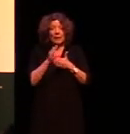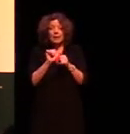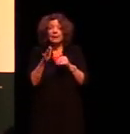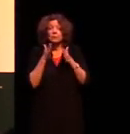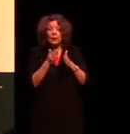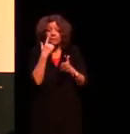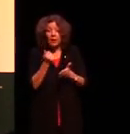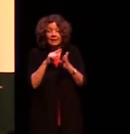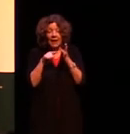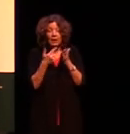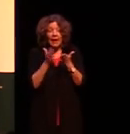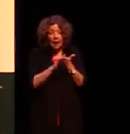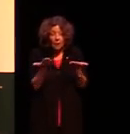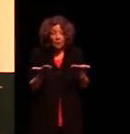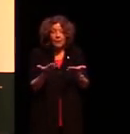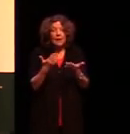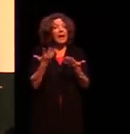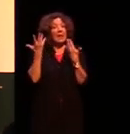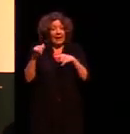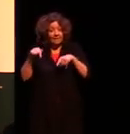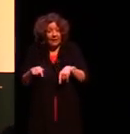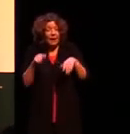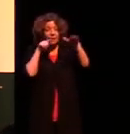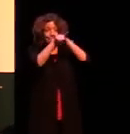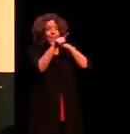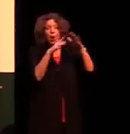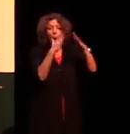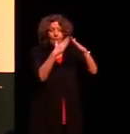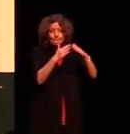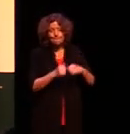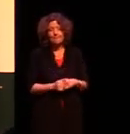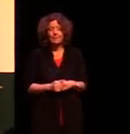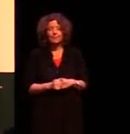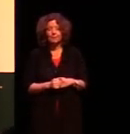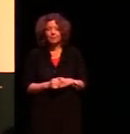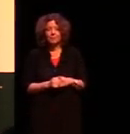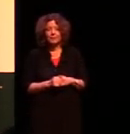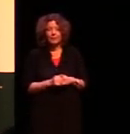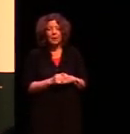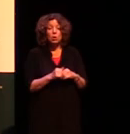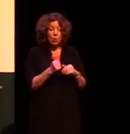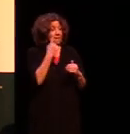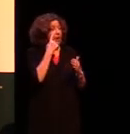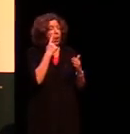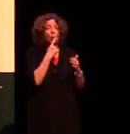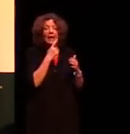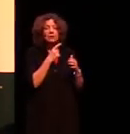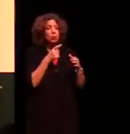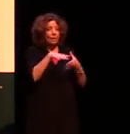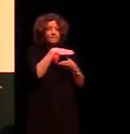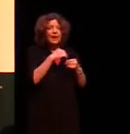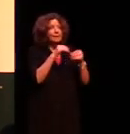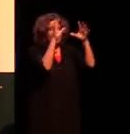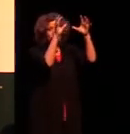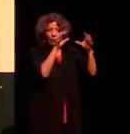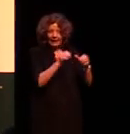out is that when you leave here to go home, you go back to your family tree and you